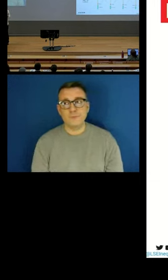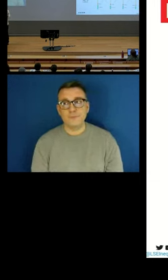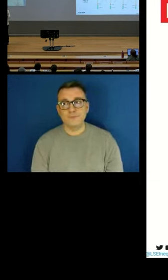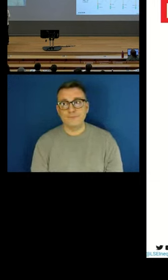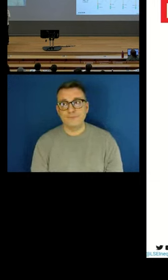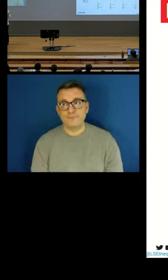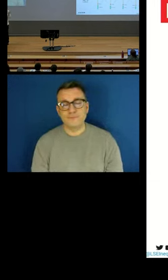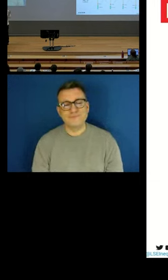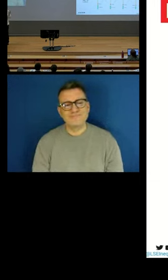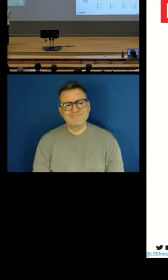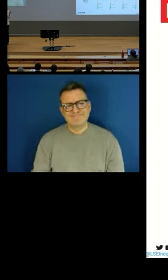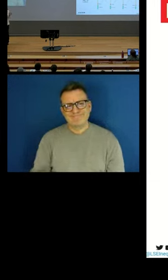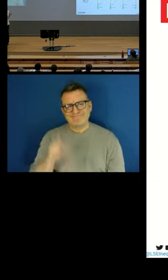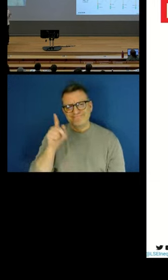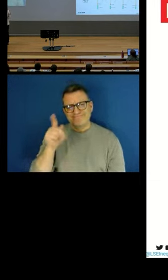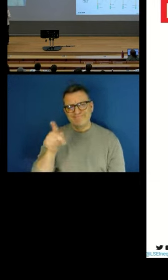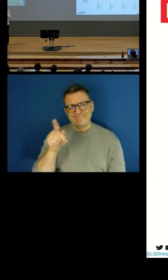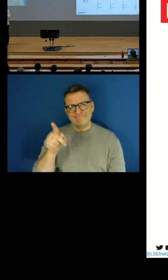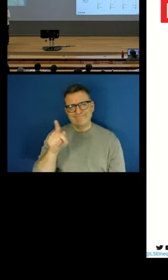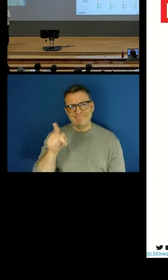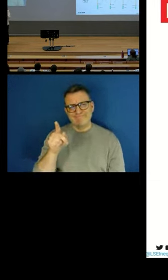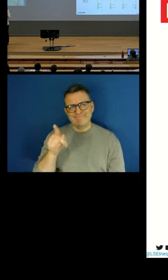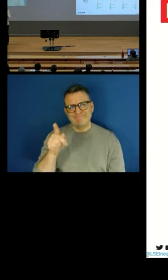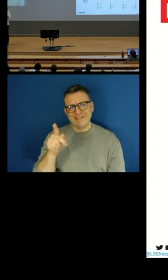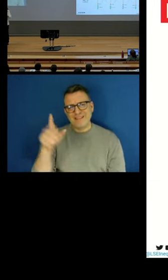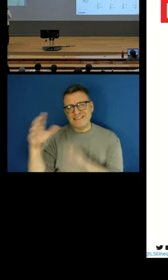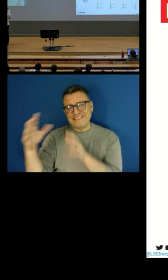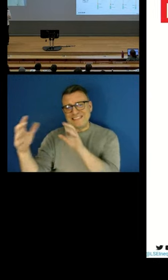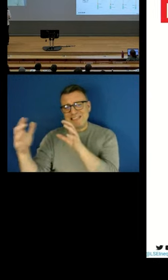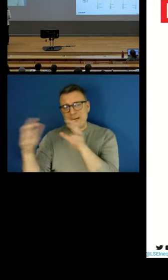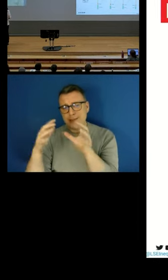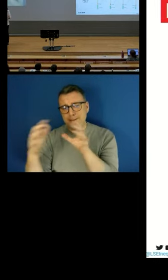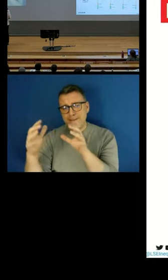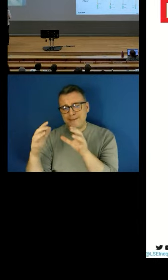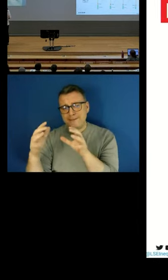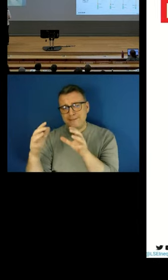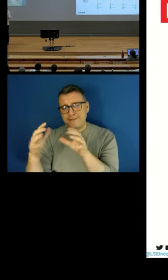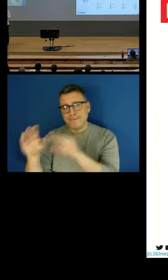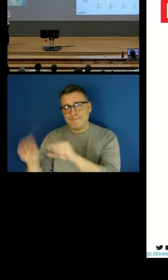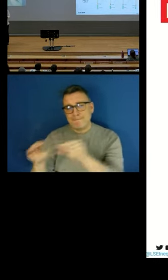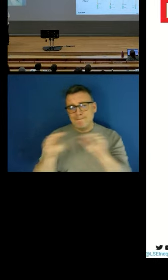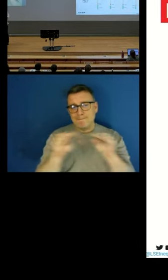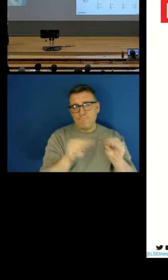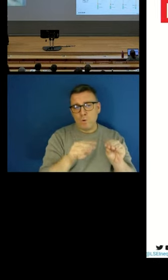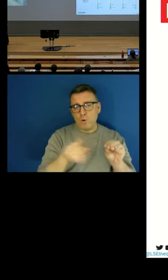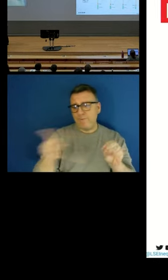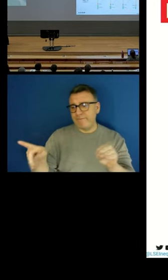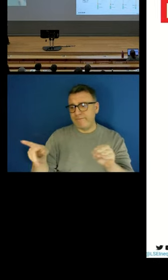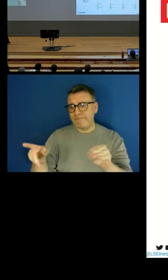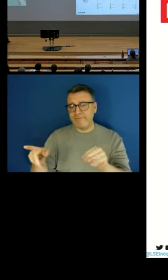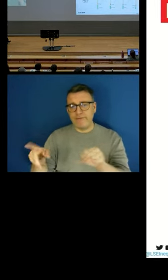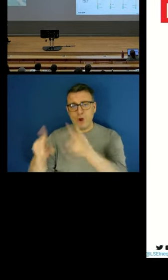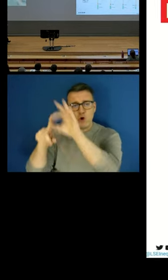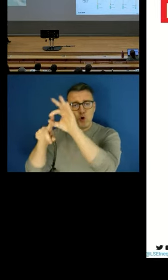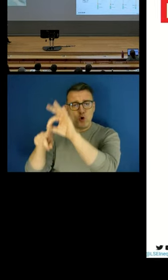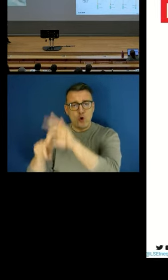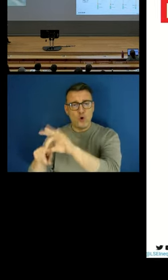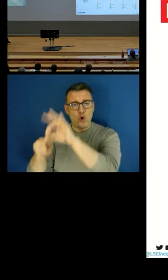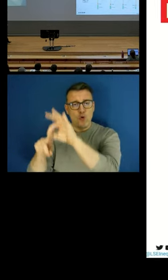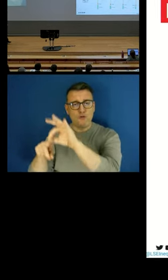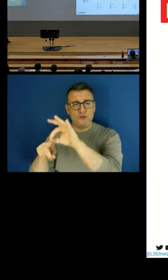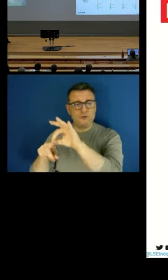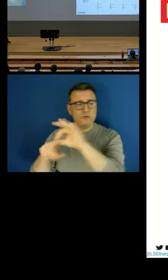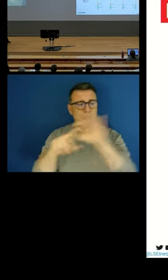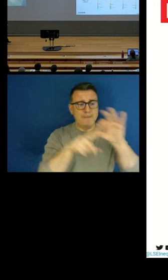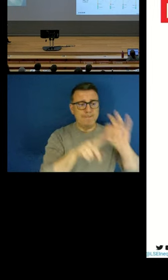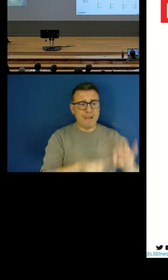of whether people move from a good job into a bad job, whether there's mobility in the labor market, whether there are opportunities to move from